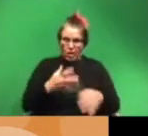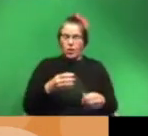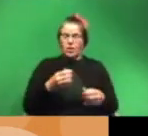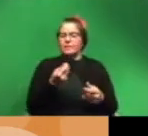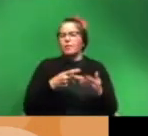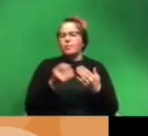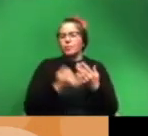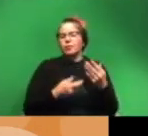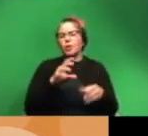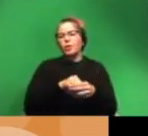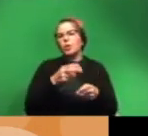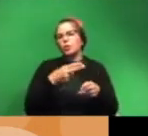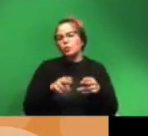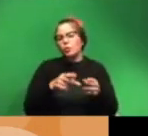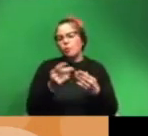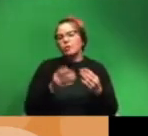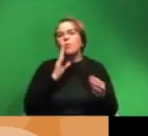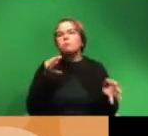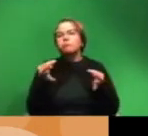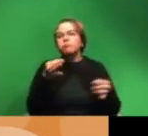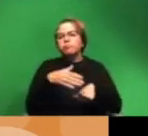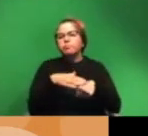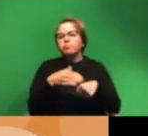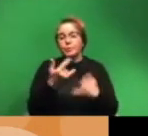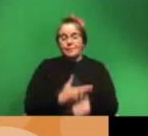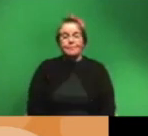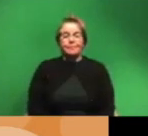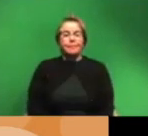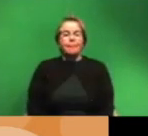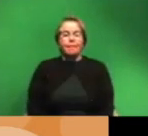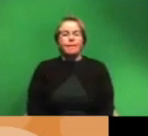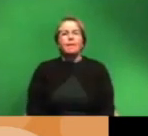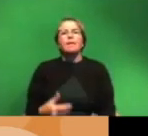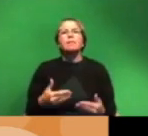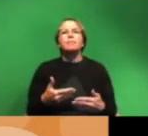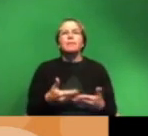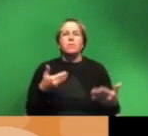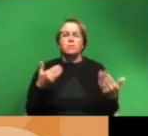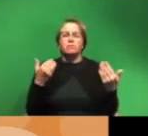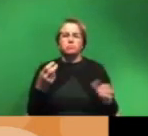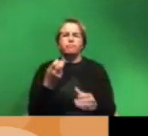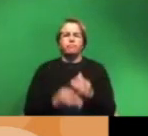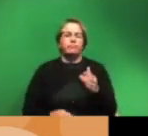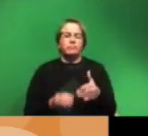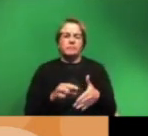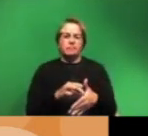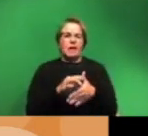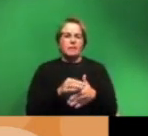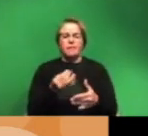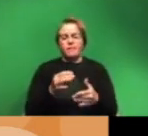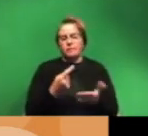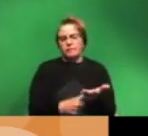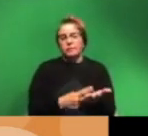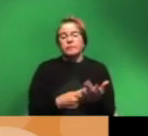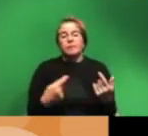a short film that i'll get to talk to you a little bit about today and before hopping into the actual i guess meat of today's discussion i